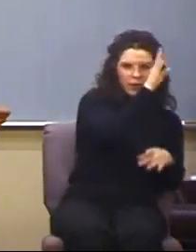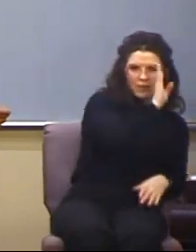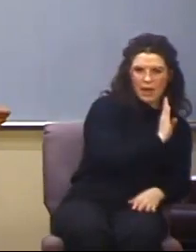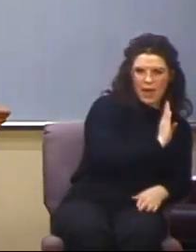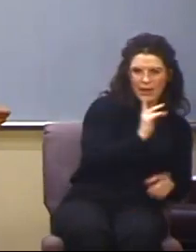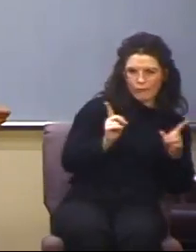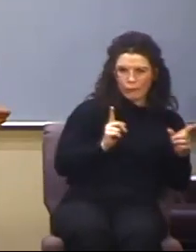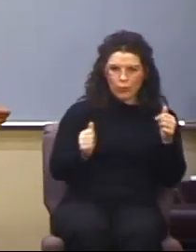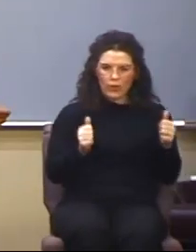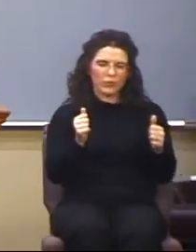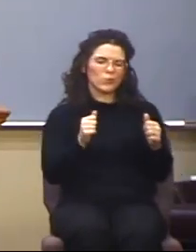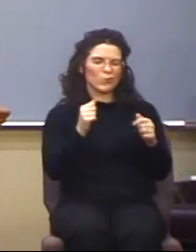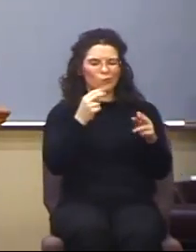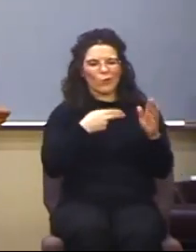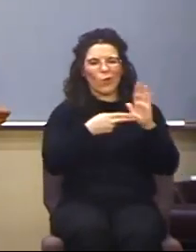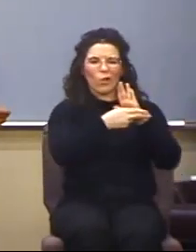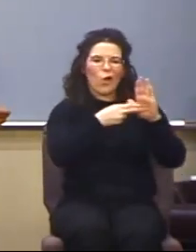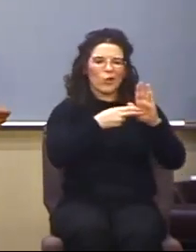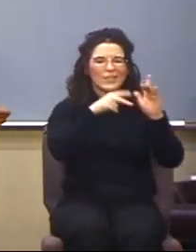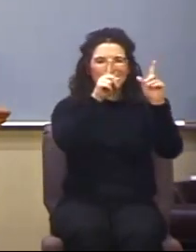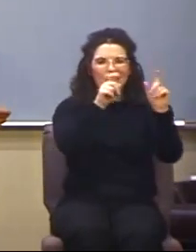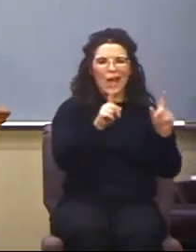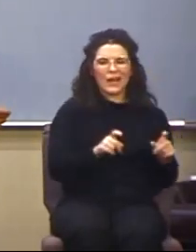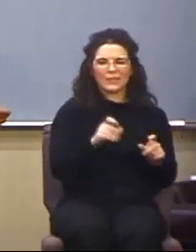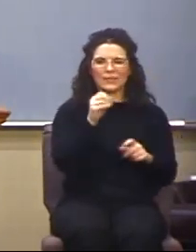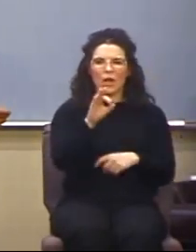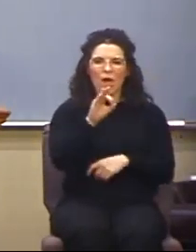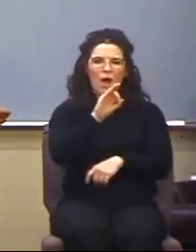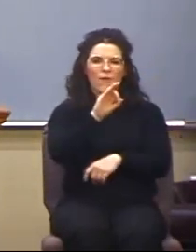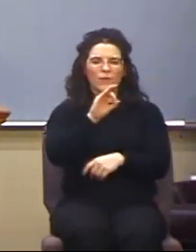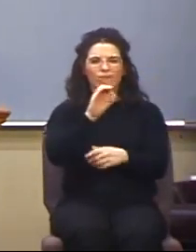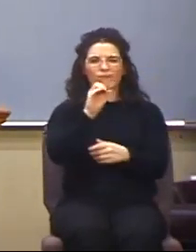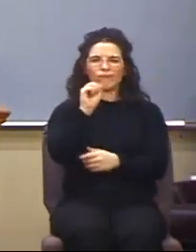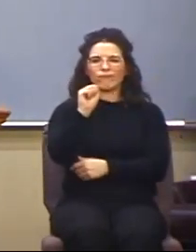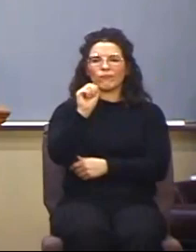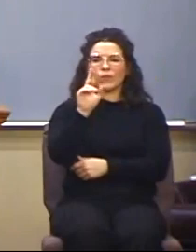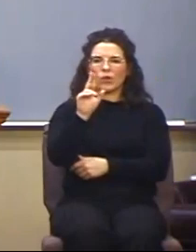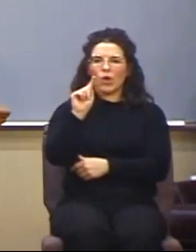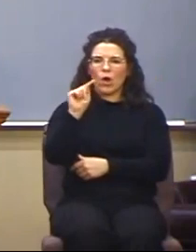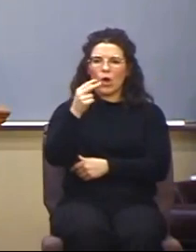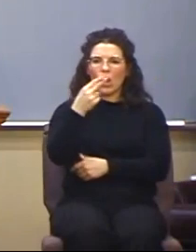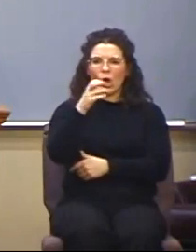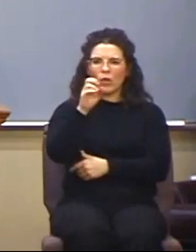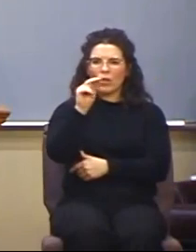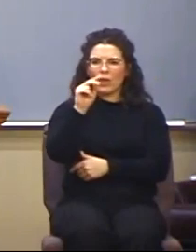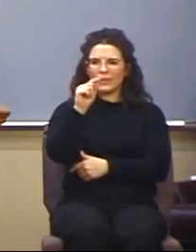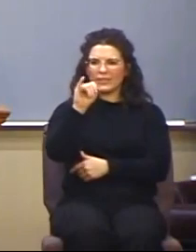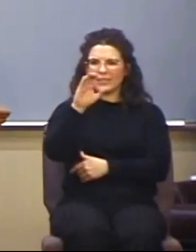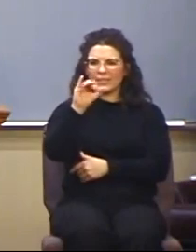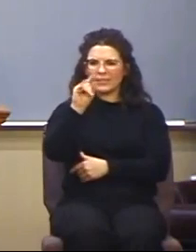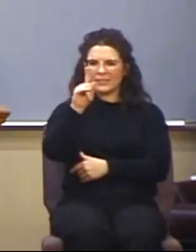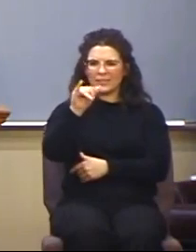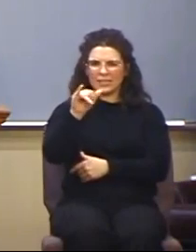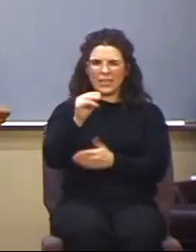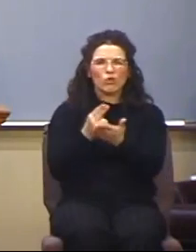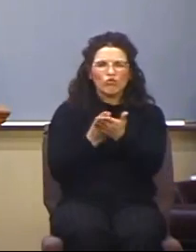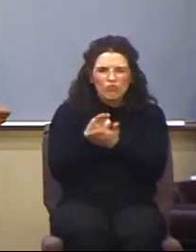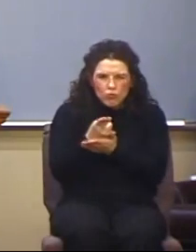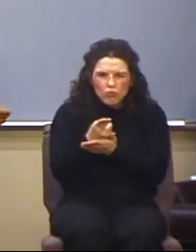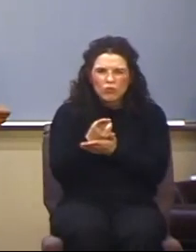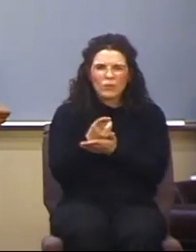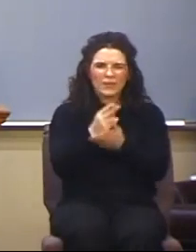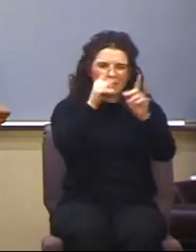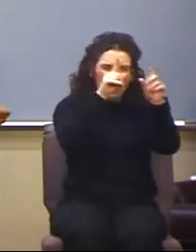authenticity. That's what Paul's going to do. He's going to provide some tests of authenticity to help